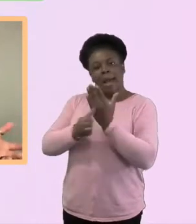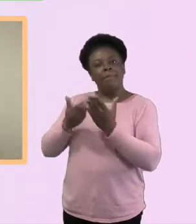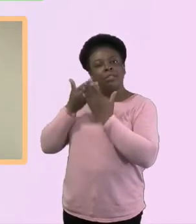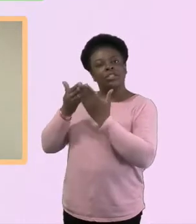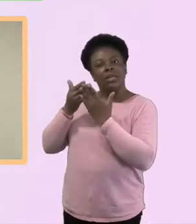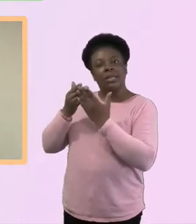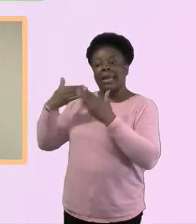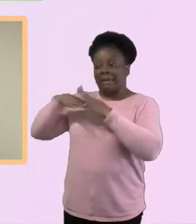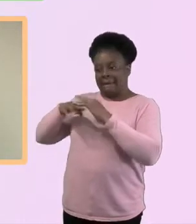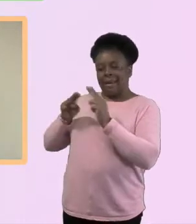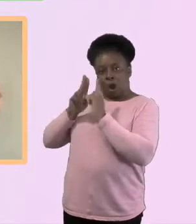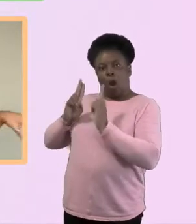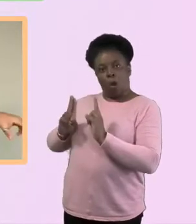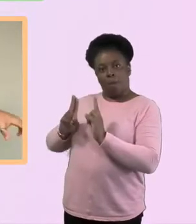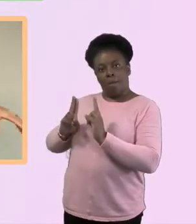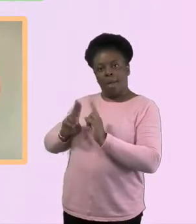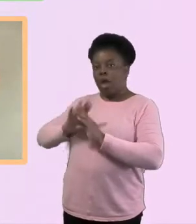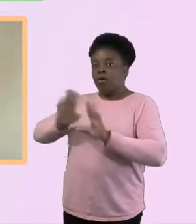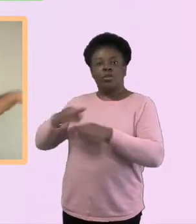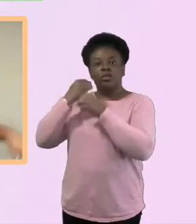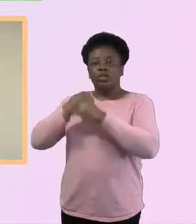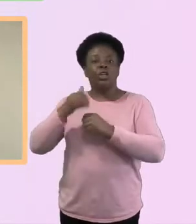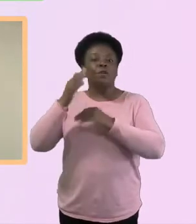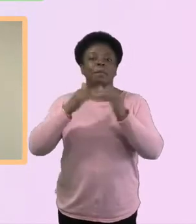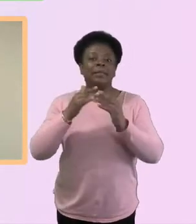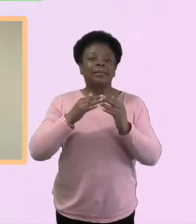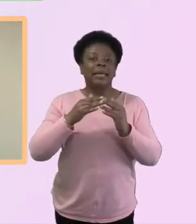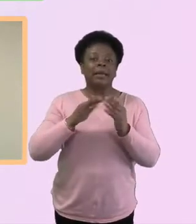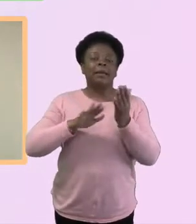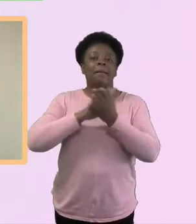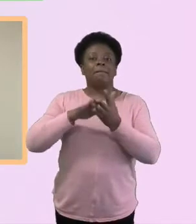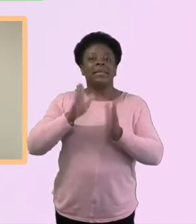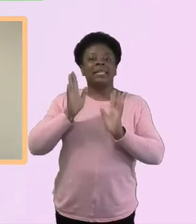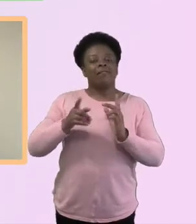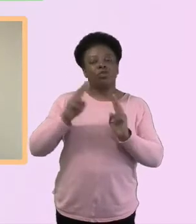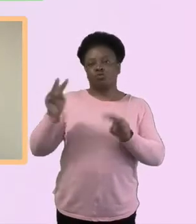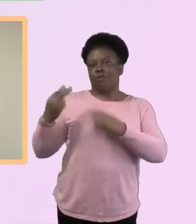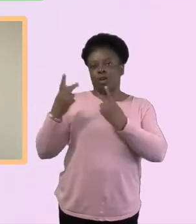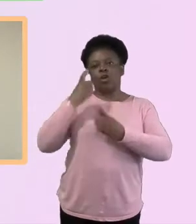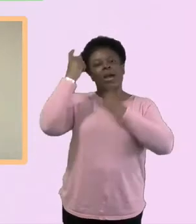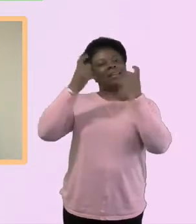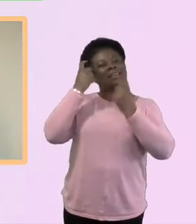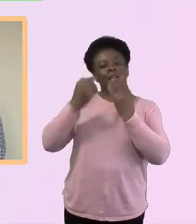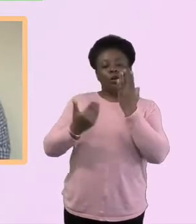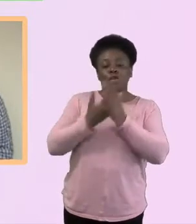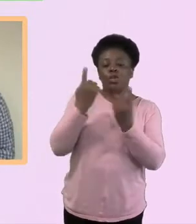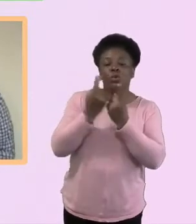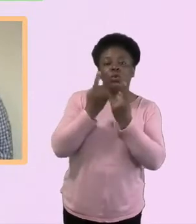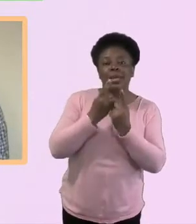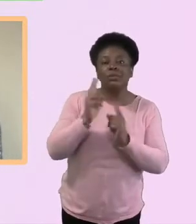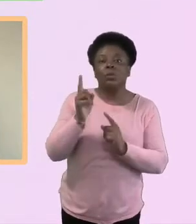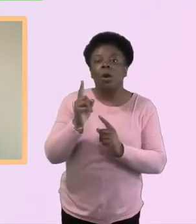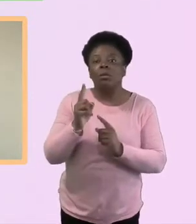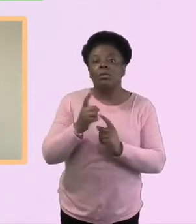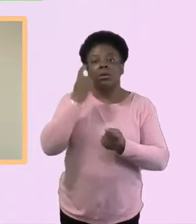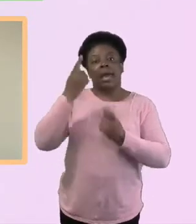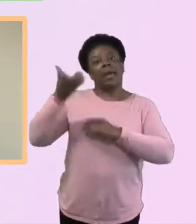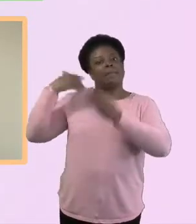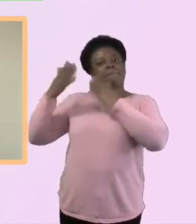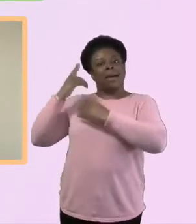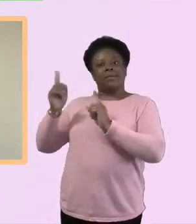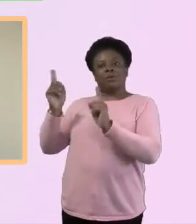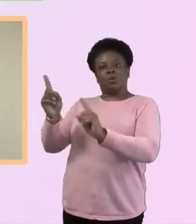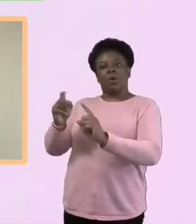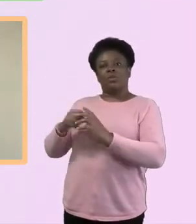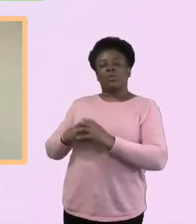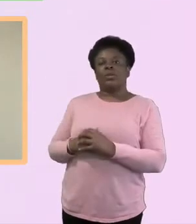context? Um, what can we hold onto, but also what can we let go of? Thank you. Just to bring in Phil and Alice at